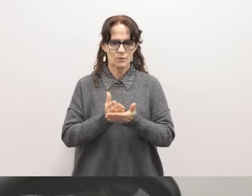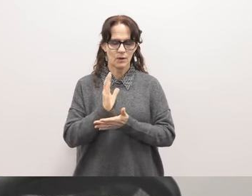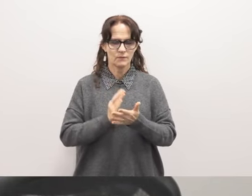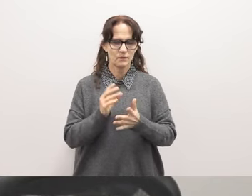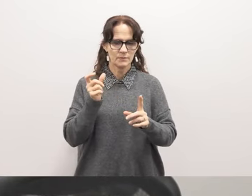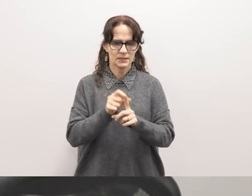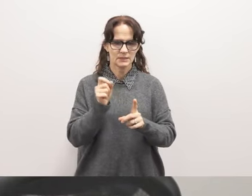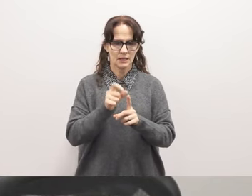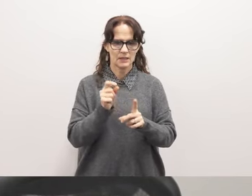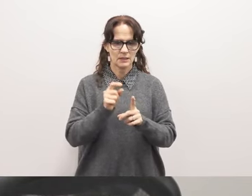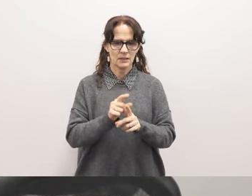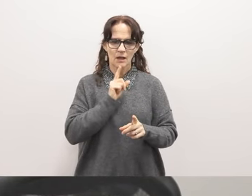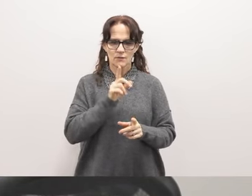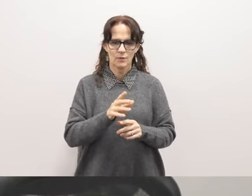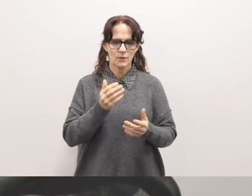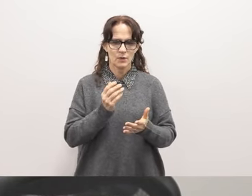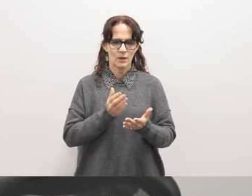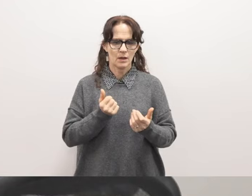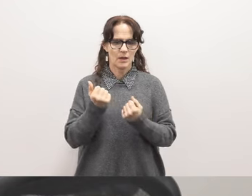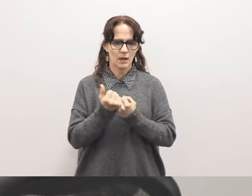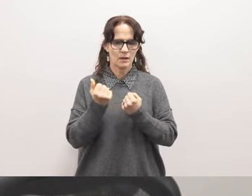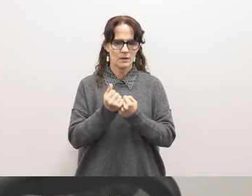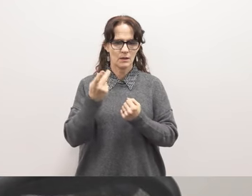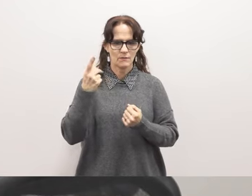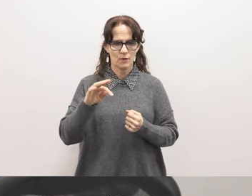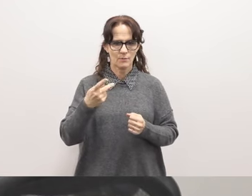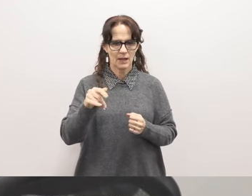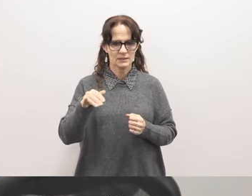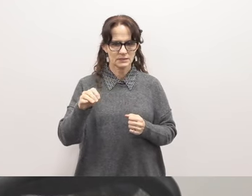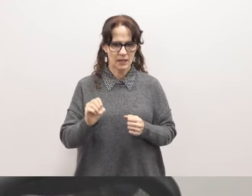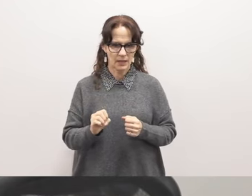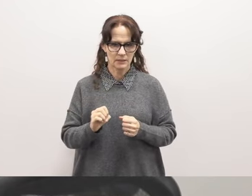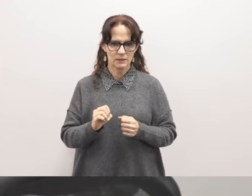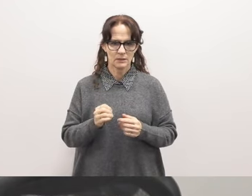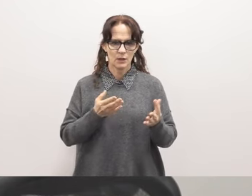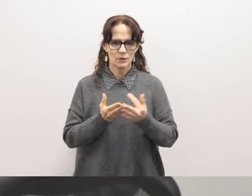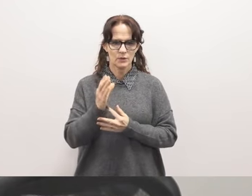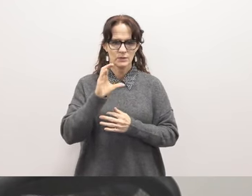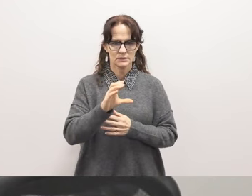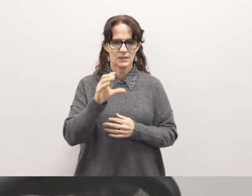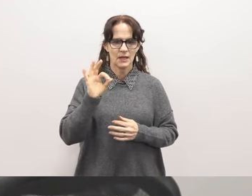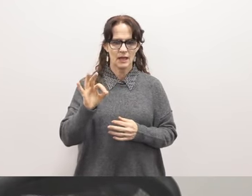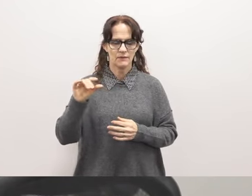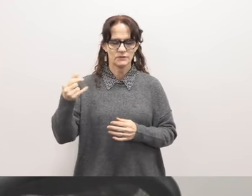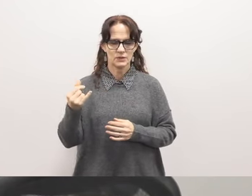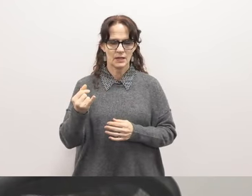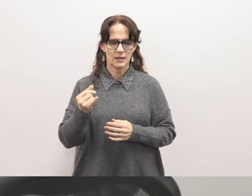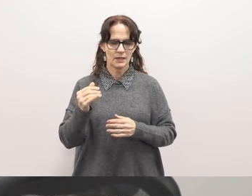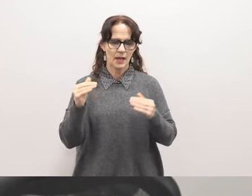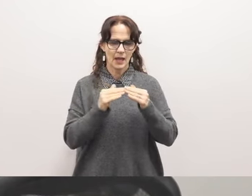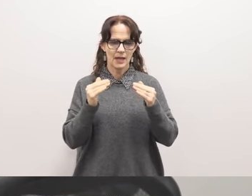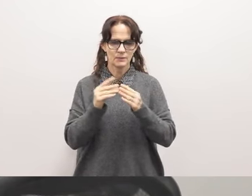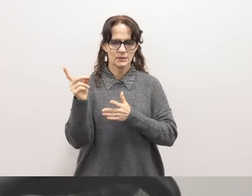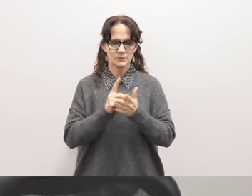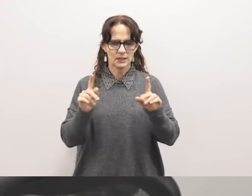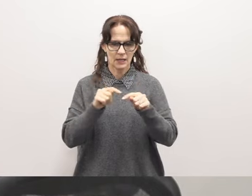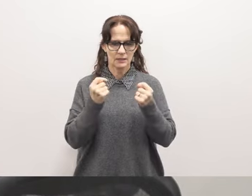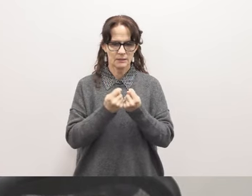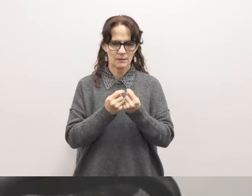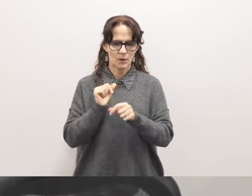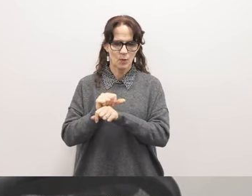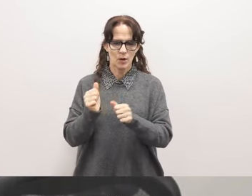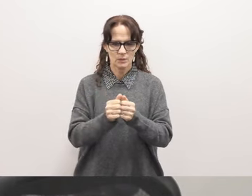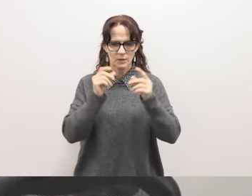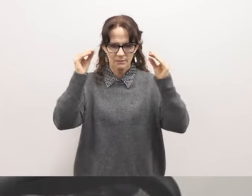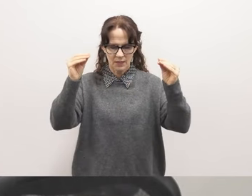these attacks and affirm their right to advocate for Palestine. Through CFJ's Equity Design Team, I collaborate with my teachers